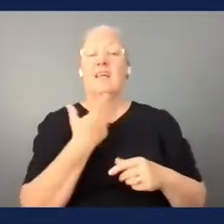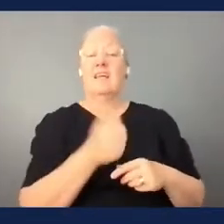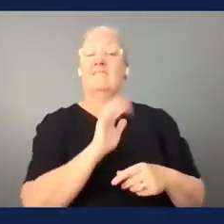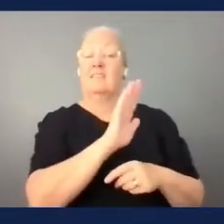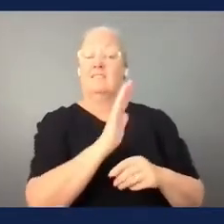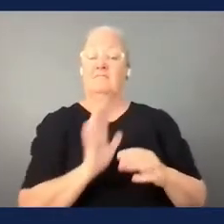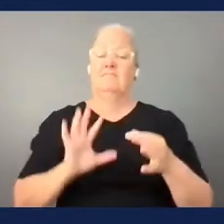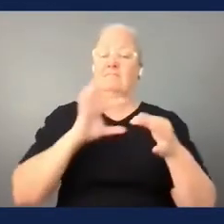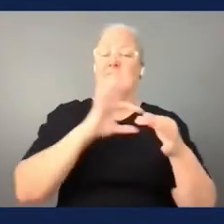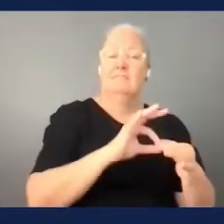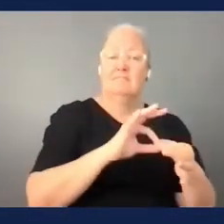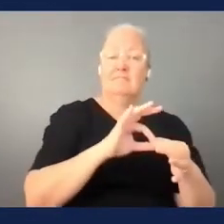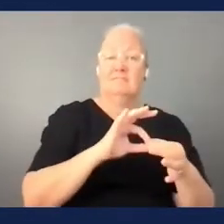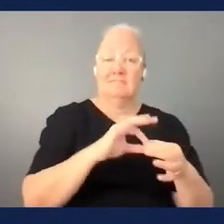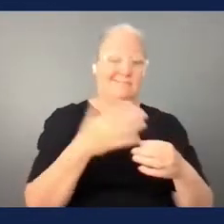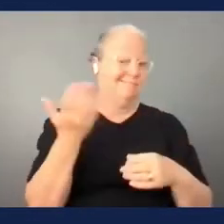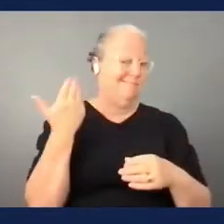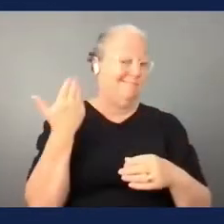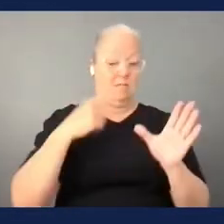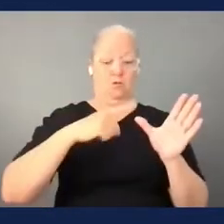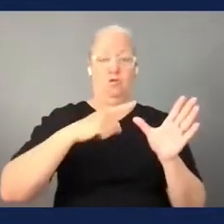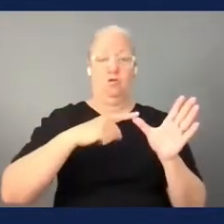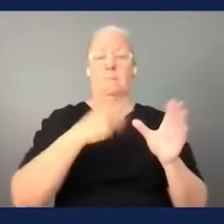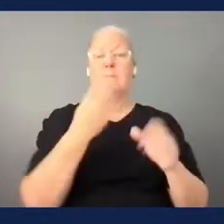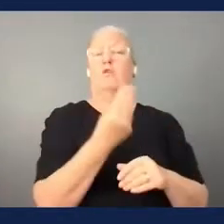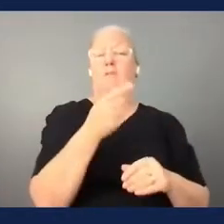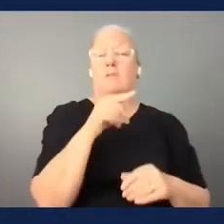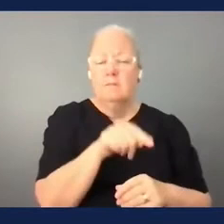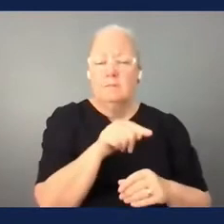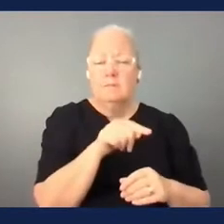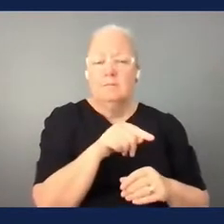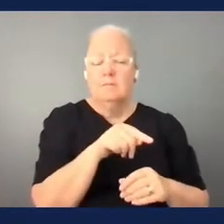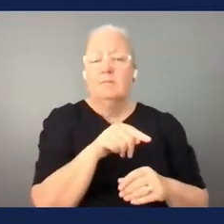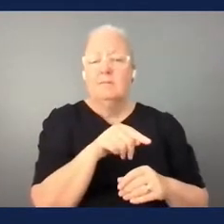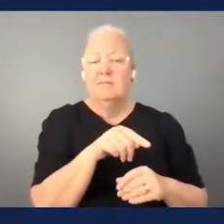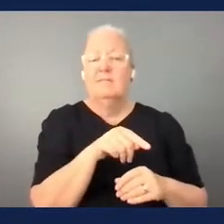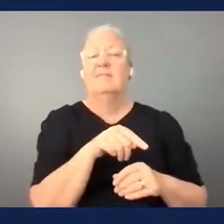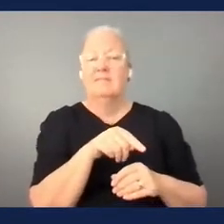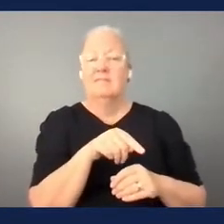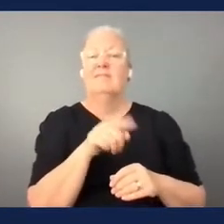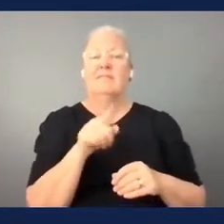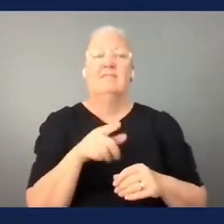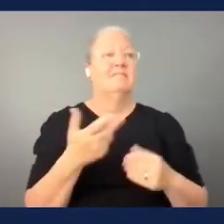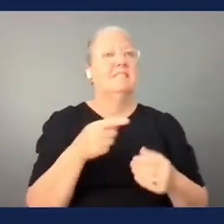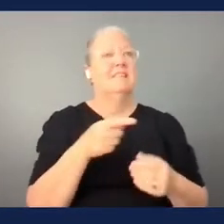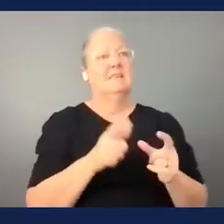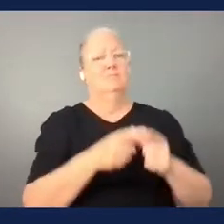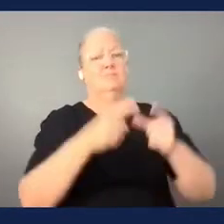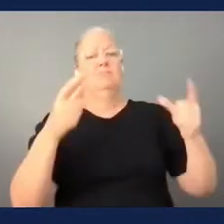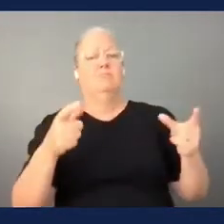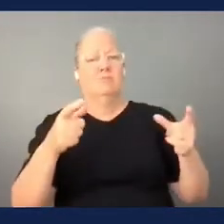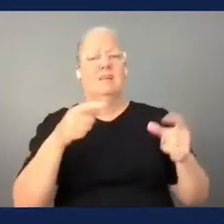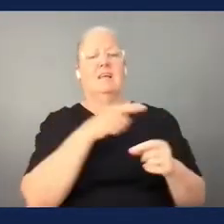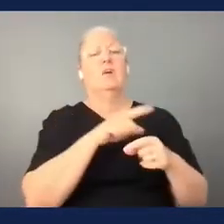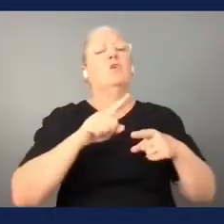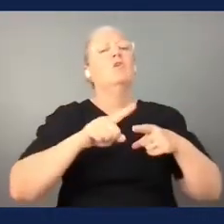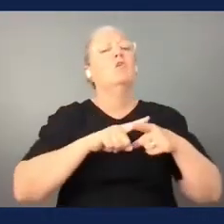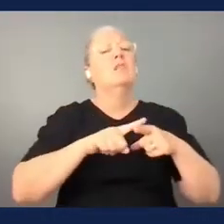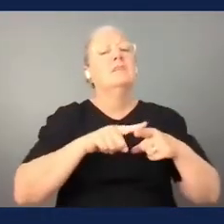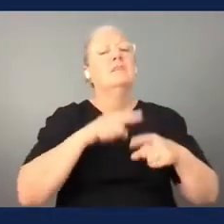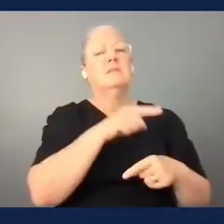on monday uh which gives us real honor that like a big affair like england are just recognizing the importance of para football